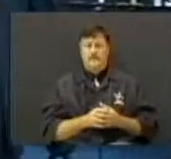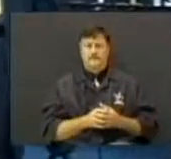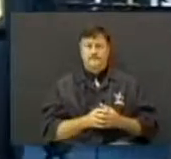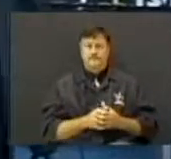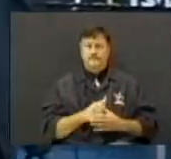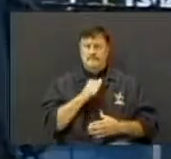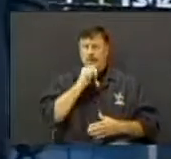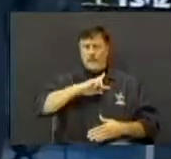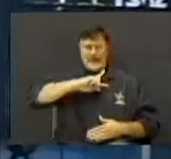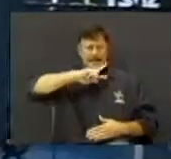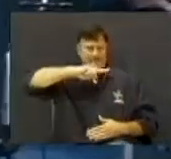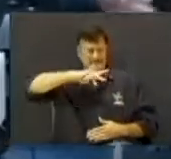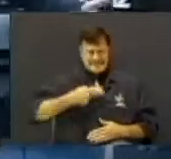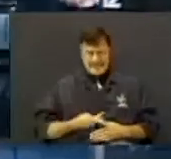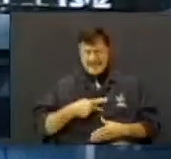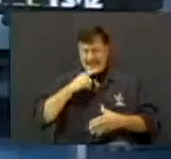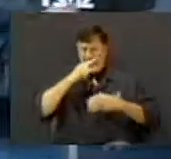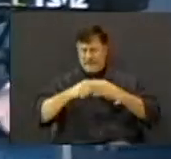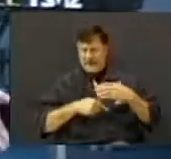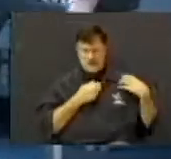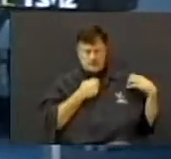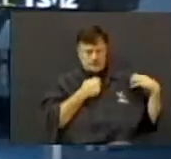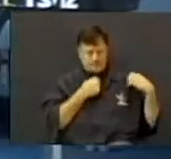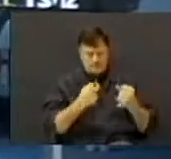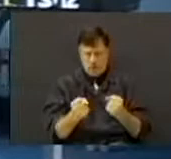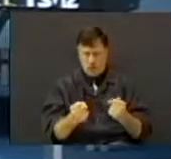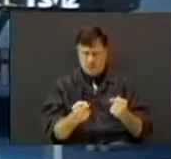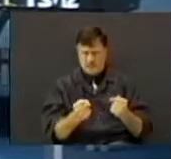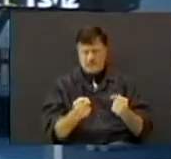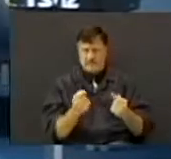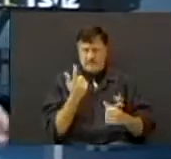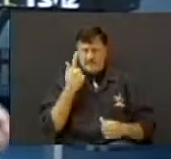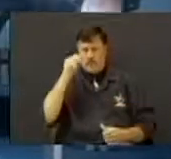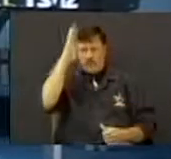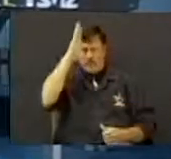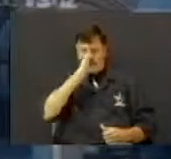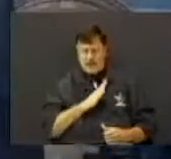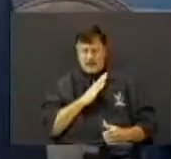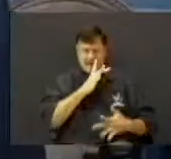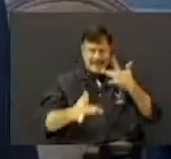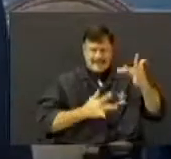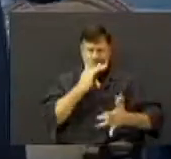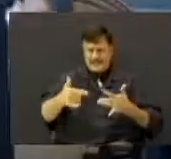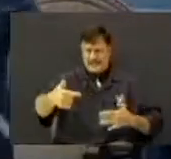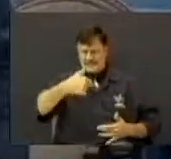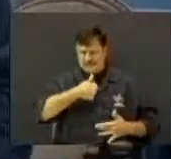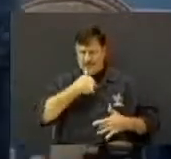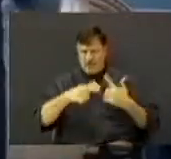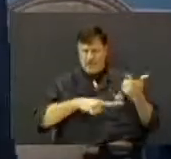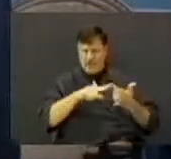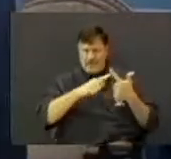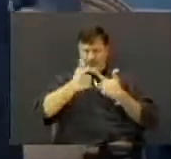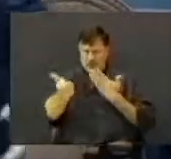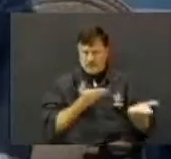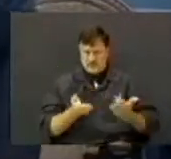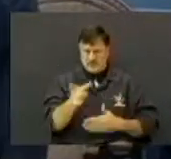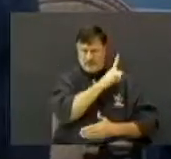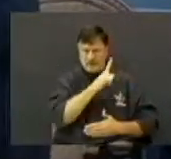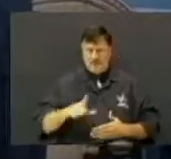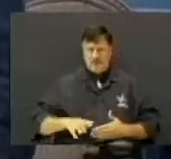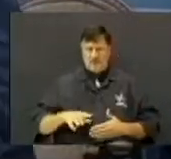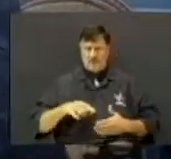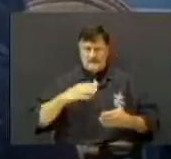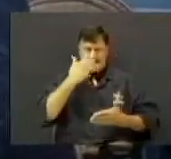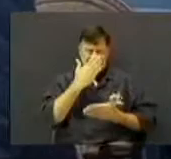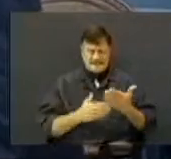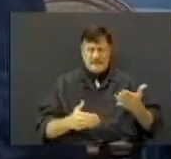Don't be upset about their boldness. It thrills me when they're bold. It thrills me when they're serving God. It thrills me. Some of these young